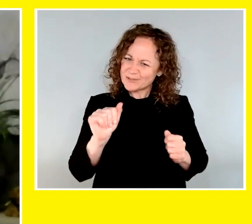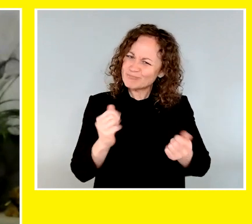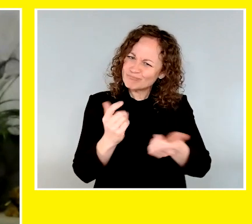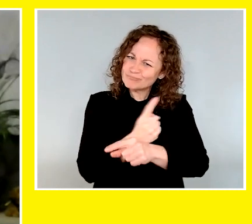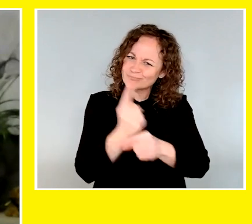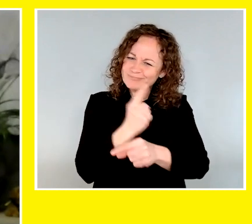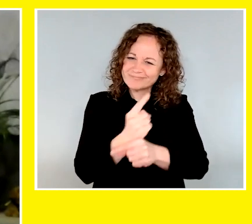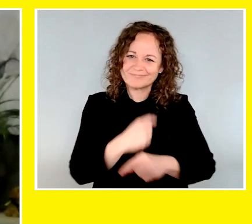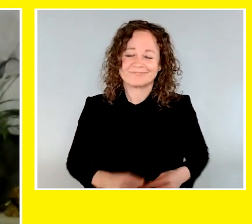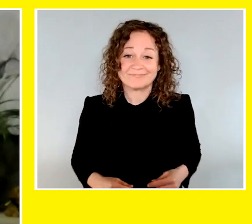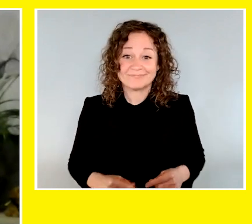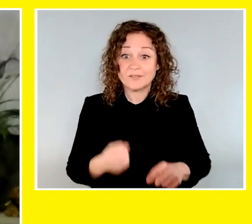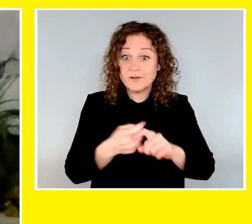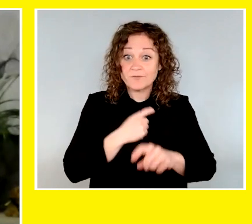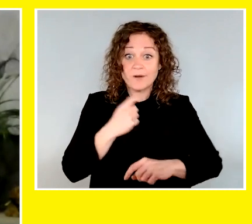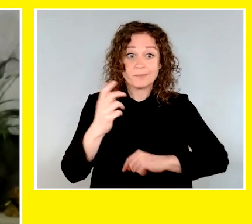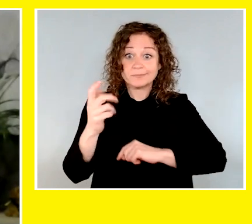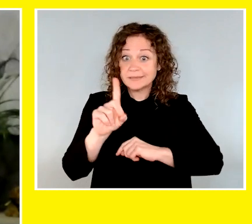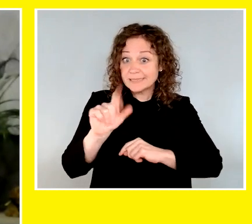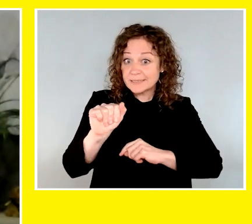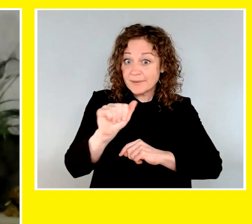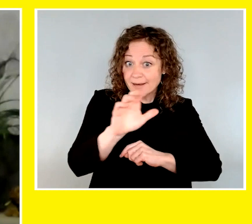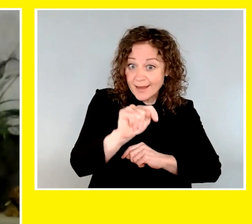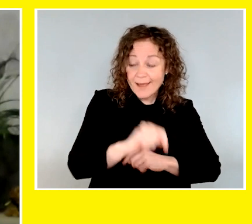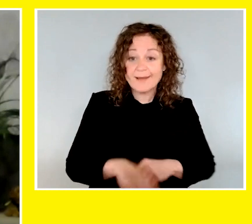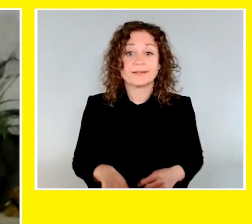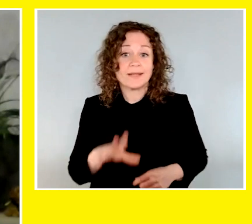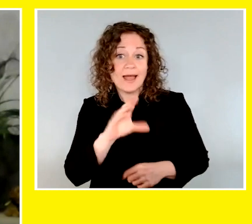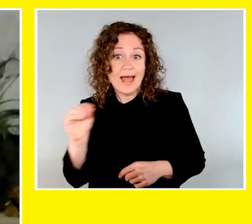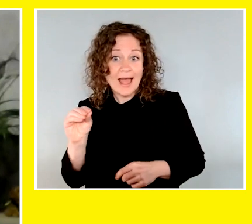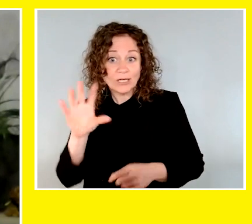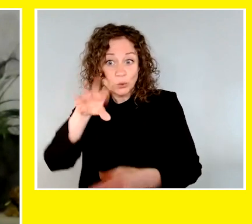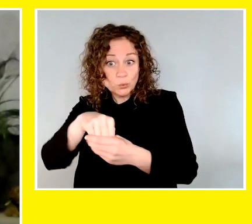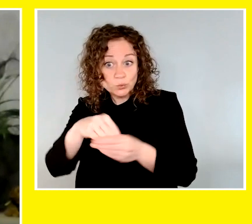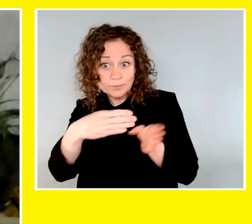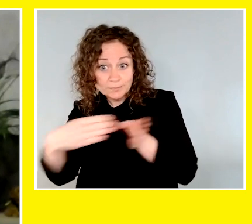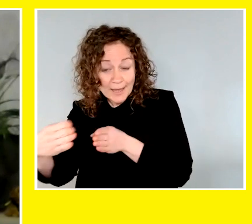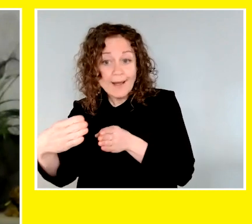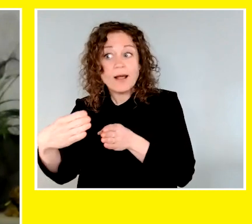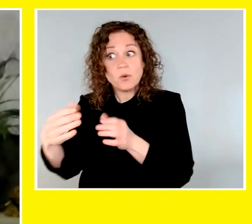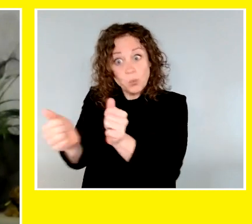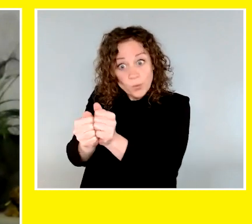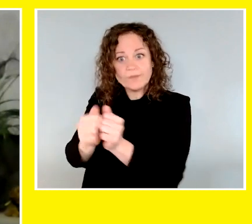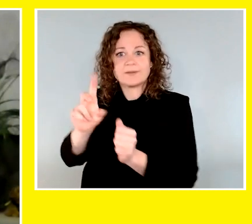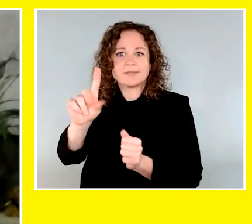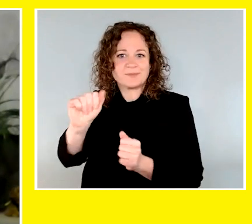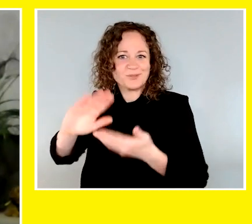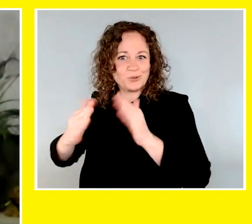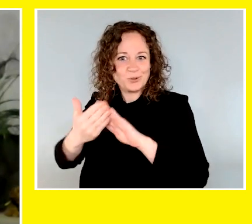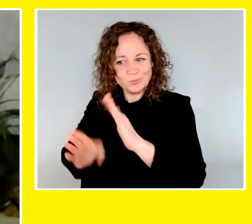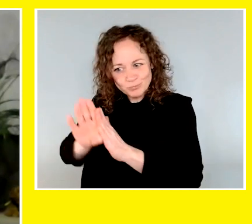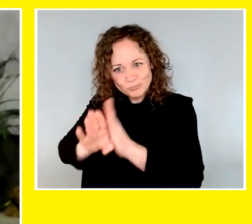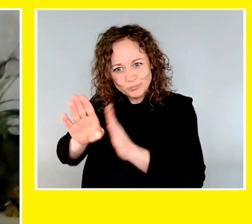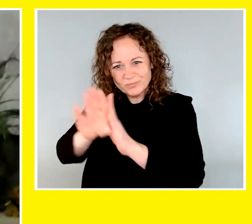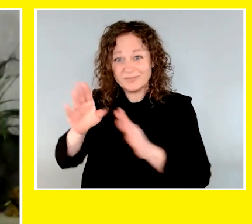landmark Accessible Canada Act to the Disability Inclusion Action Plan that our government is developing in partnership with the disability community, we're